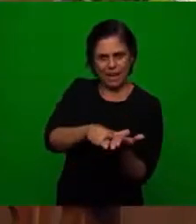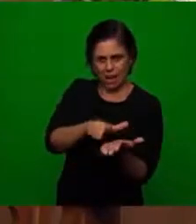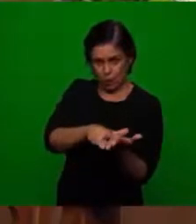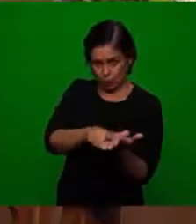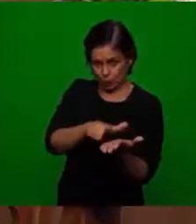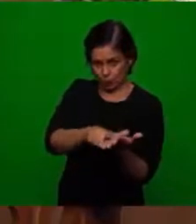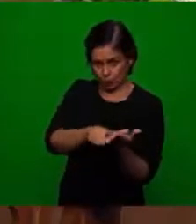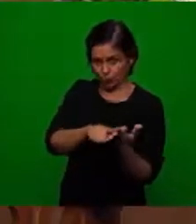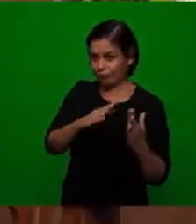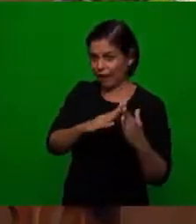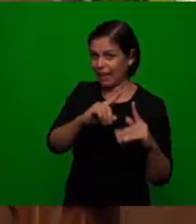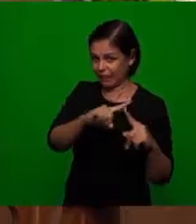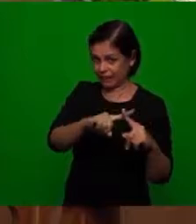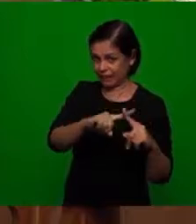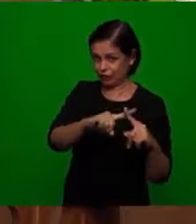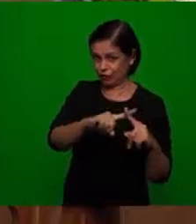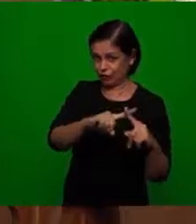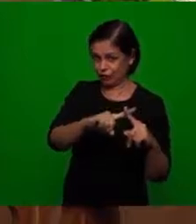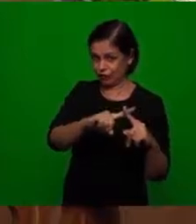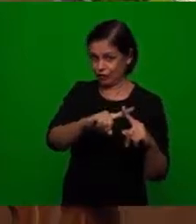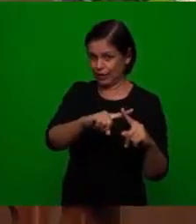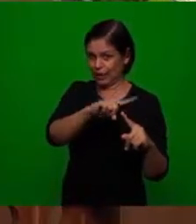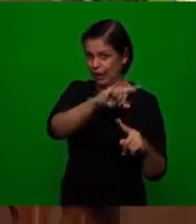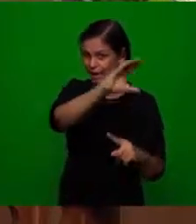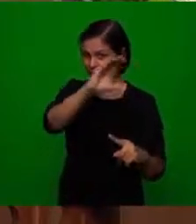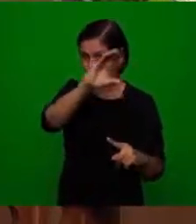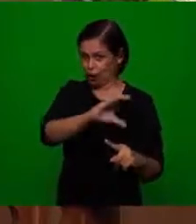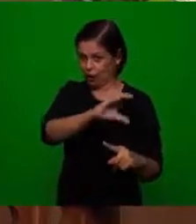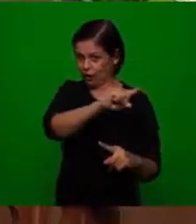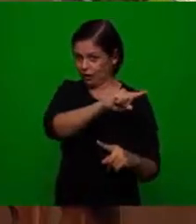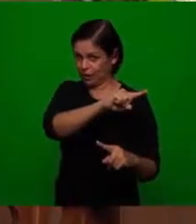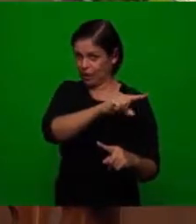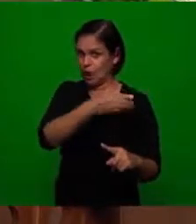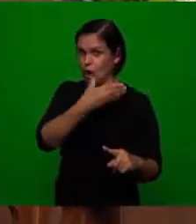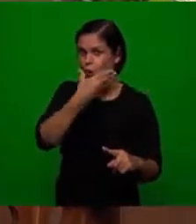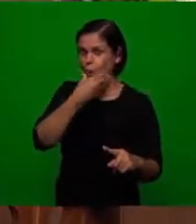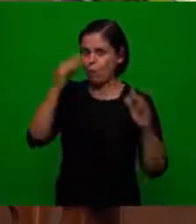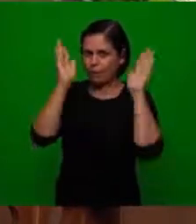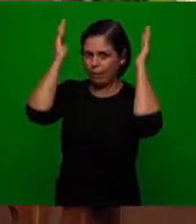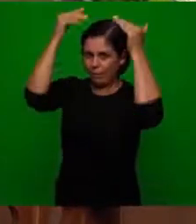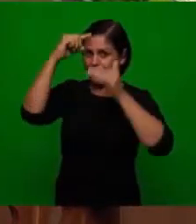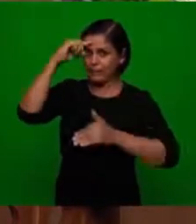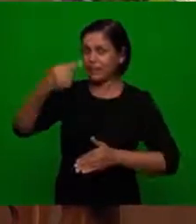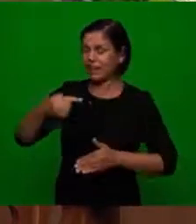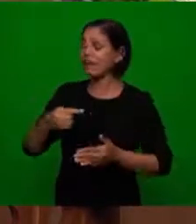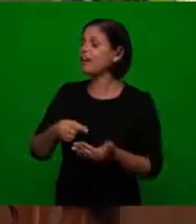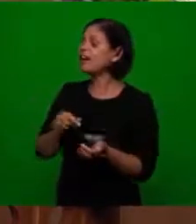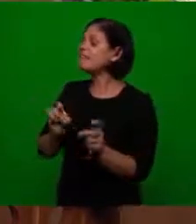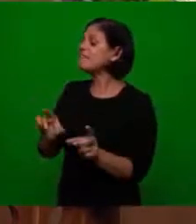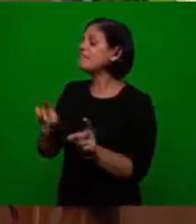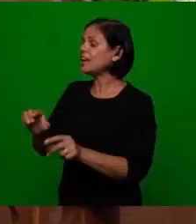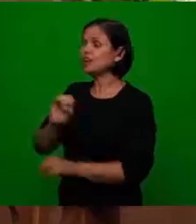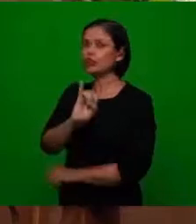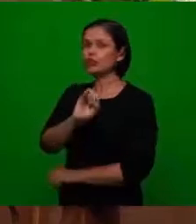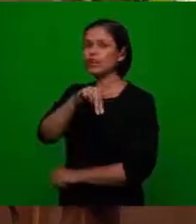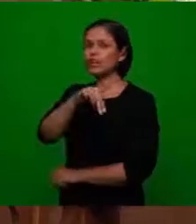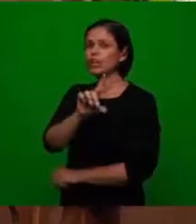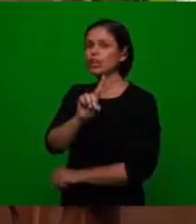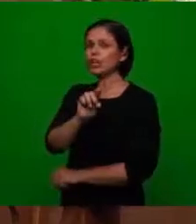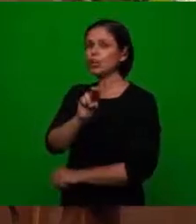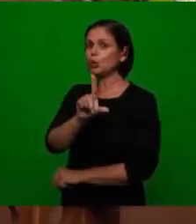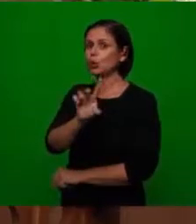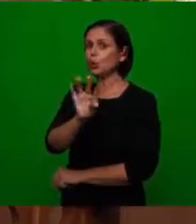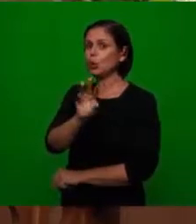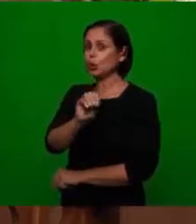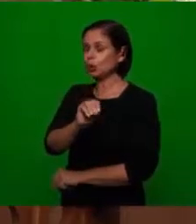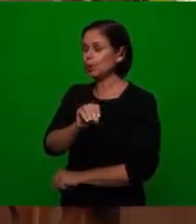sold by the church by the order of the pope they sold sold as an